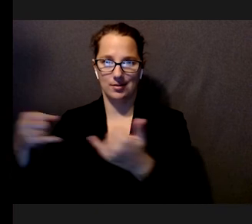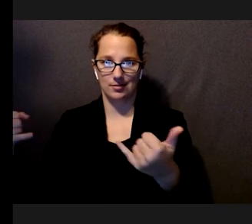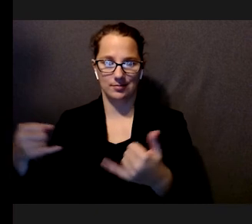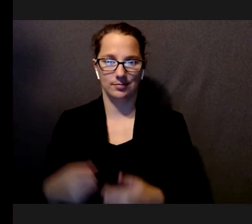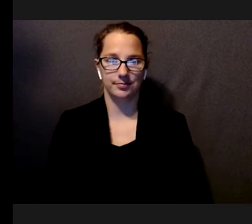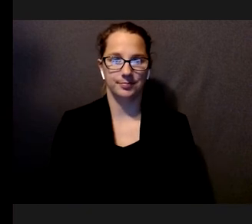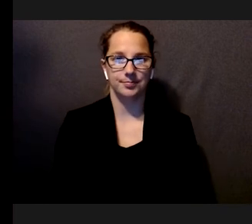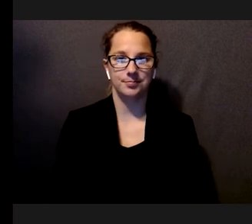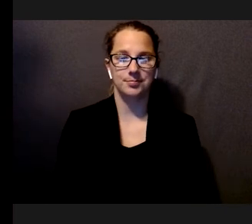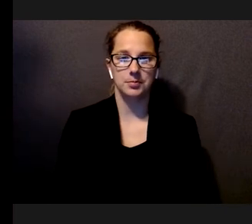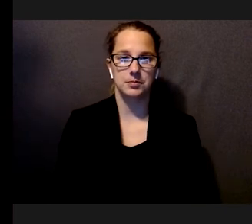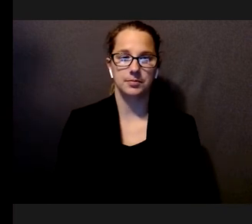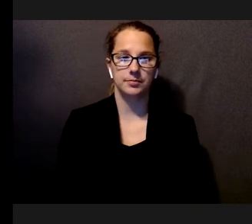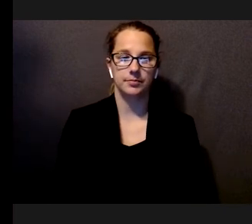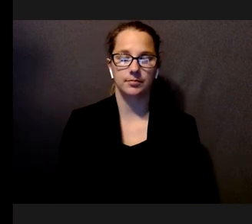Okay.